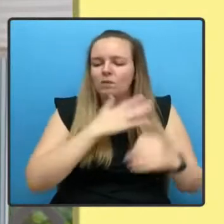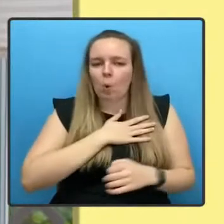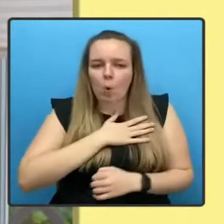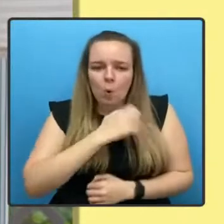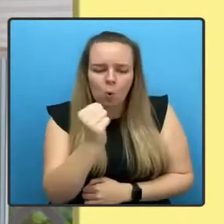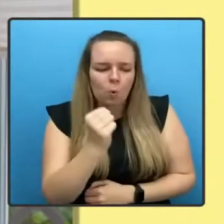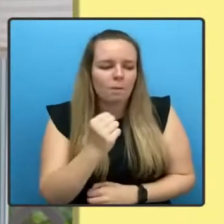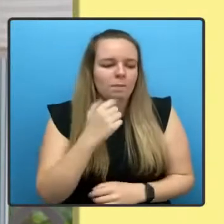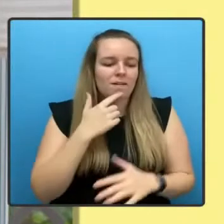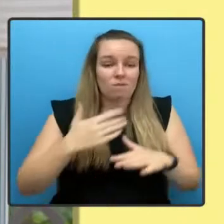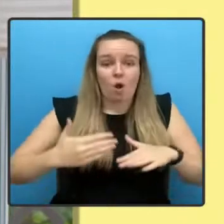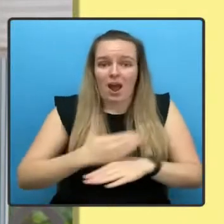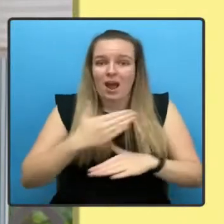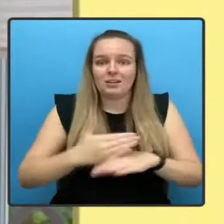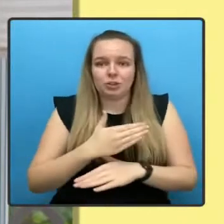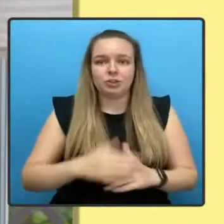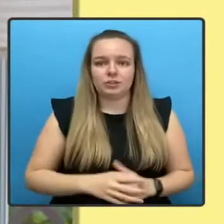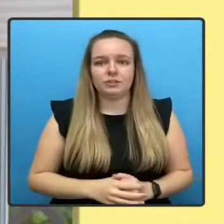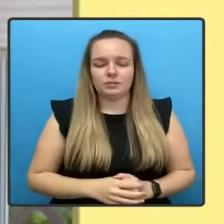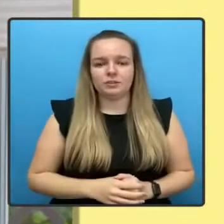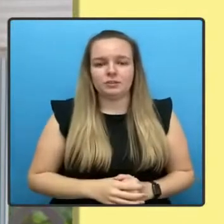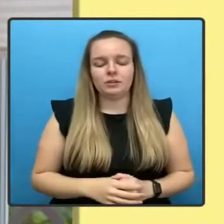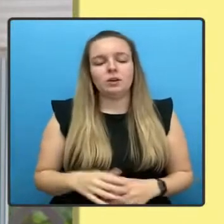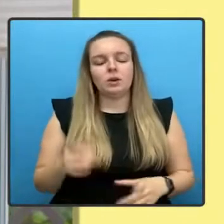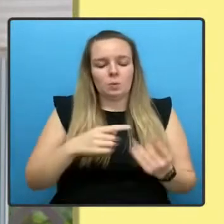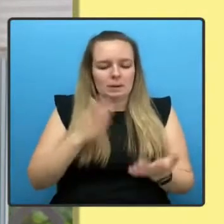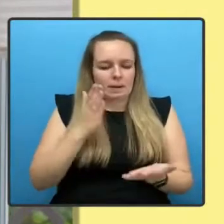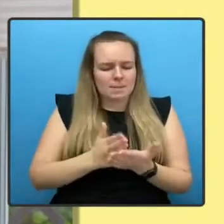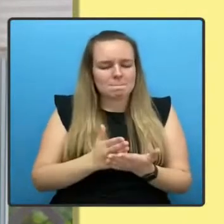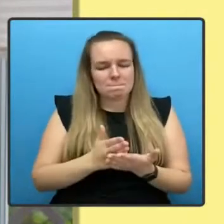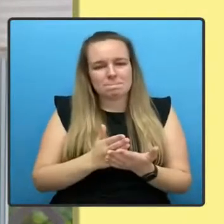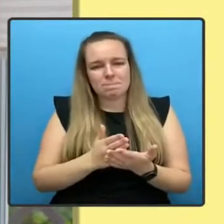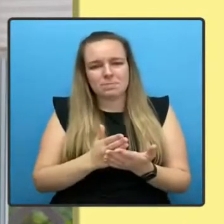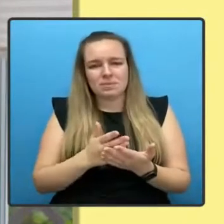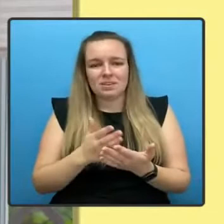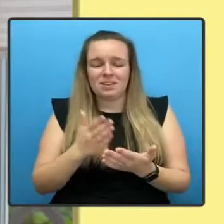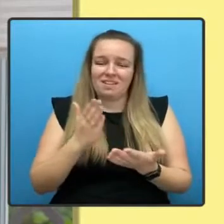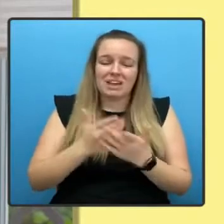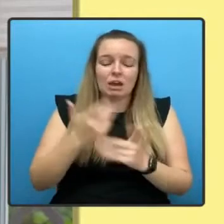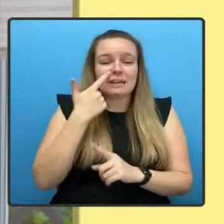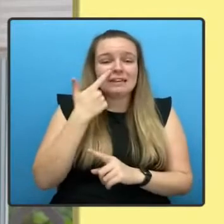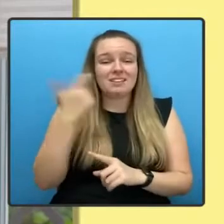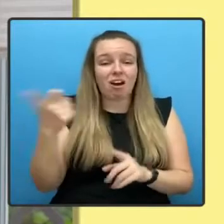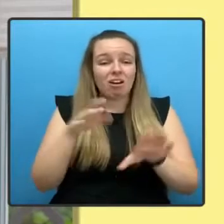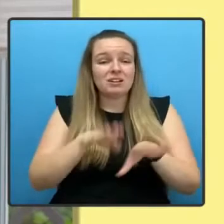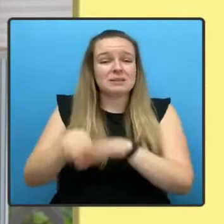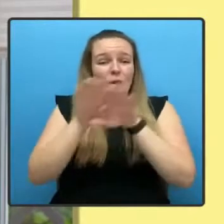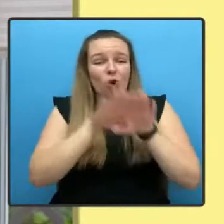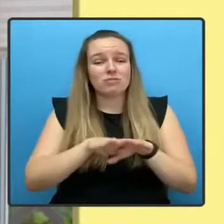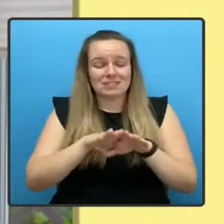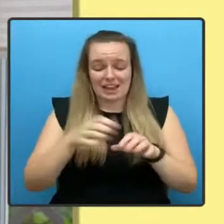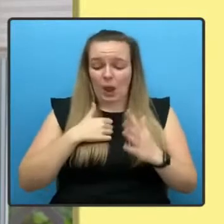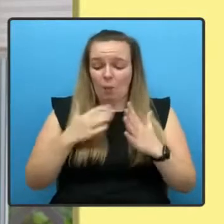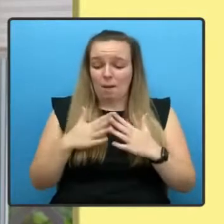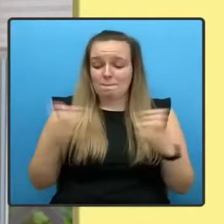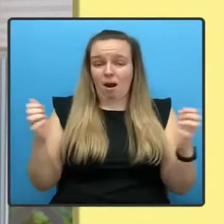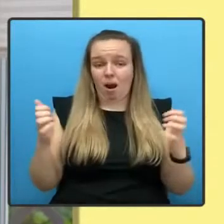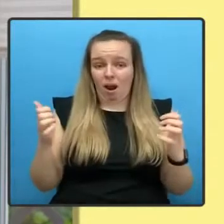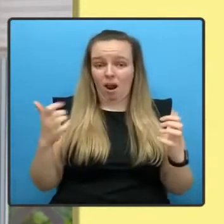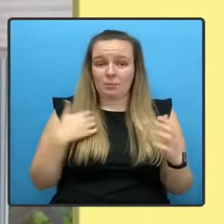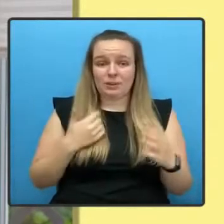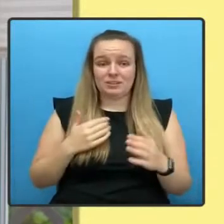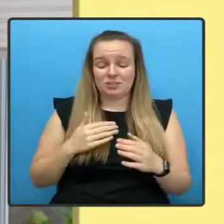We are in some ways a very young democracy. Our Parliament is just over 20 years old.